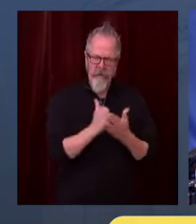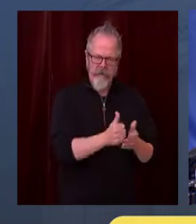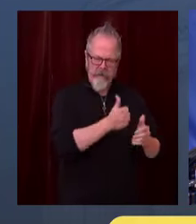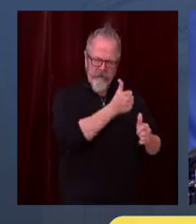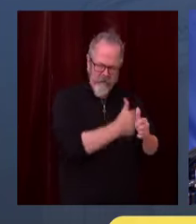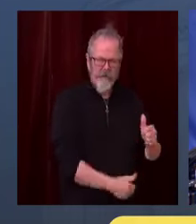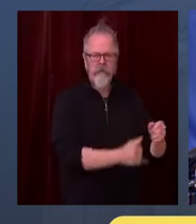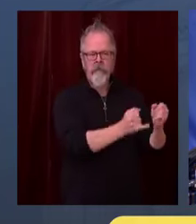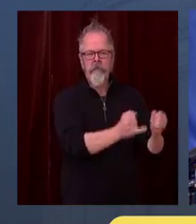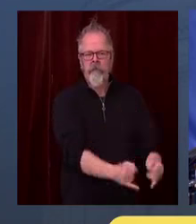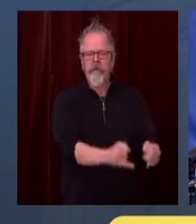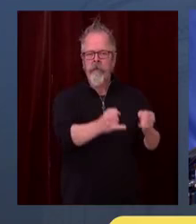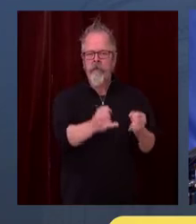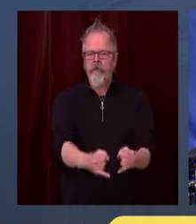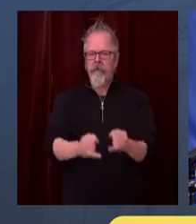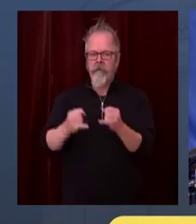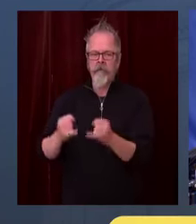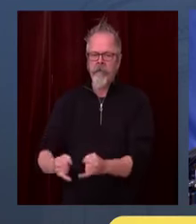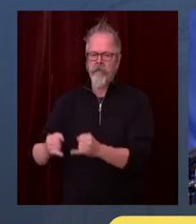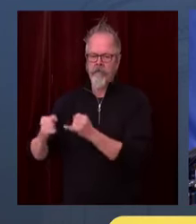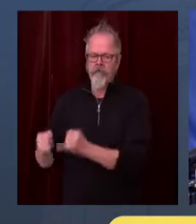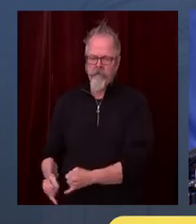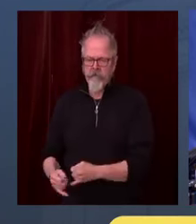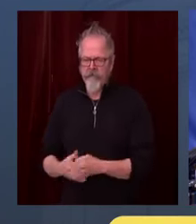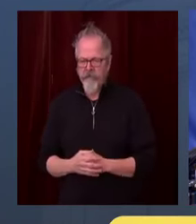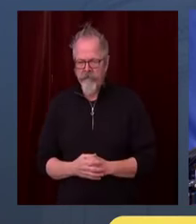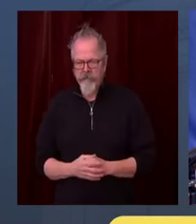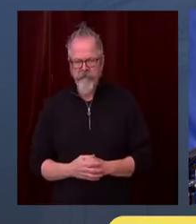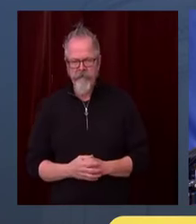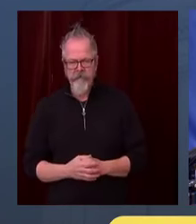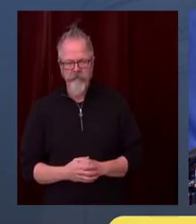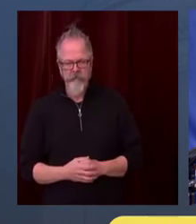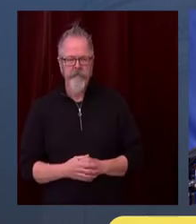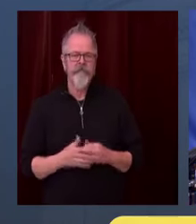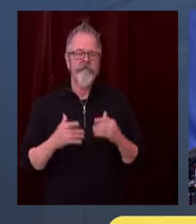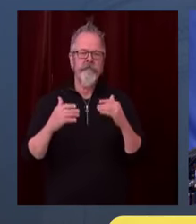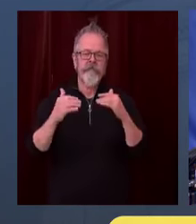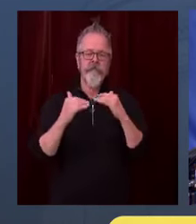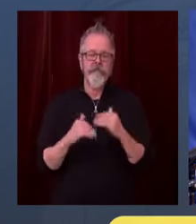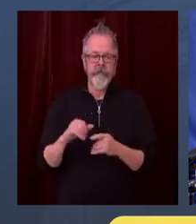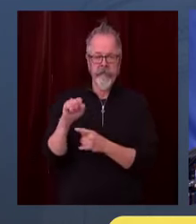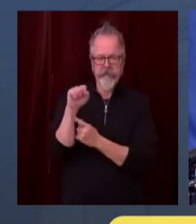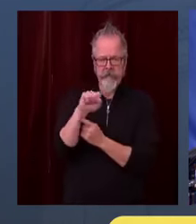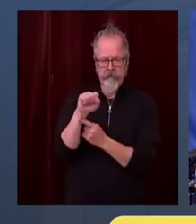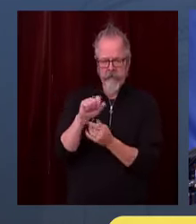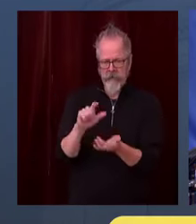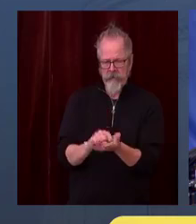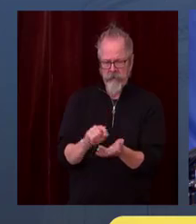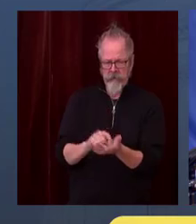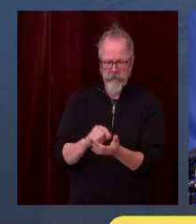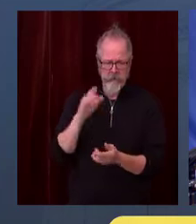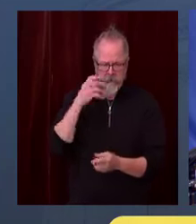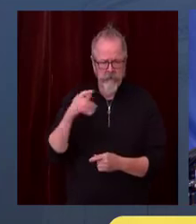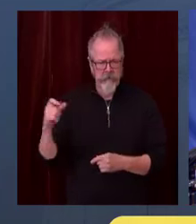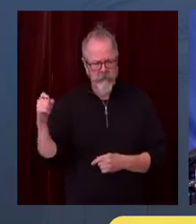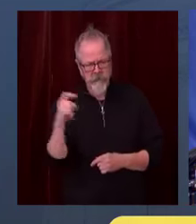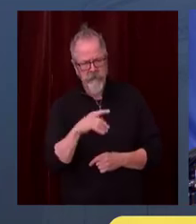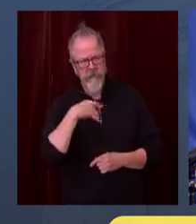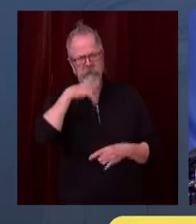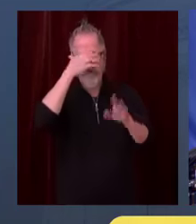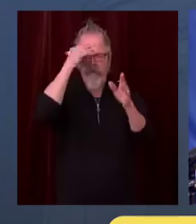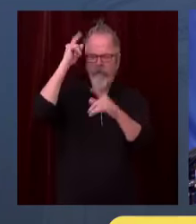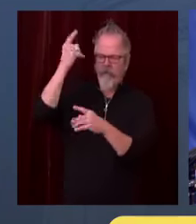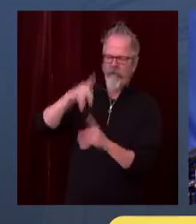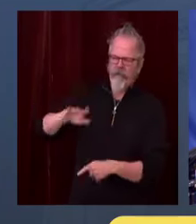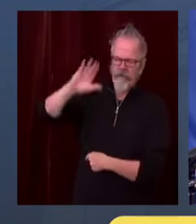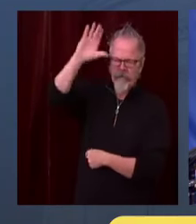All right. Up next, we'll go to David Gutmann with the Seattle Times. Go ahead, David. And by the way, I should mention this. For standard unemployment insurance, so if you